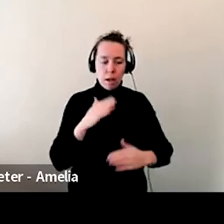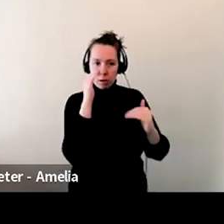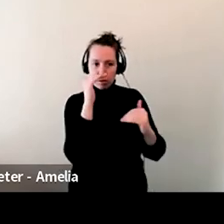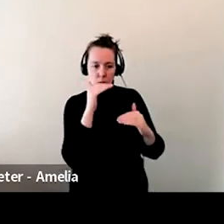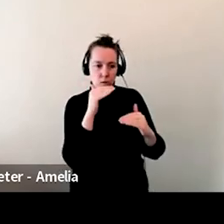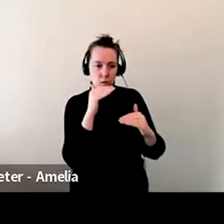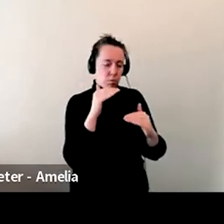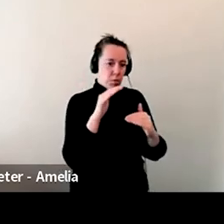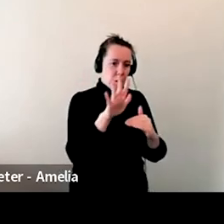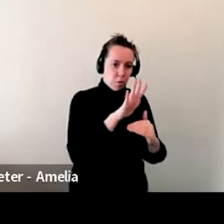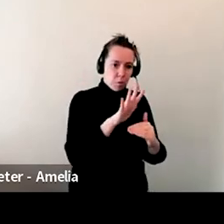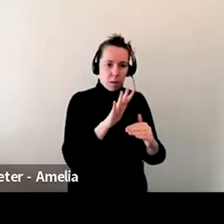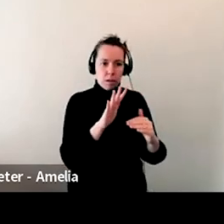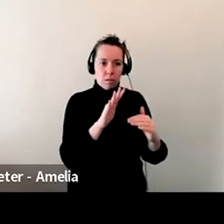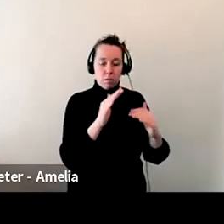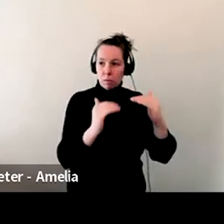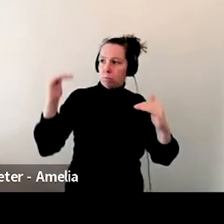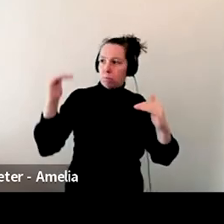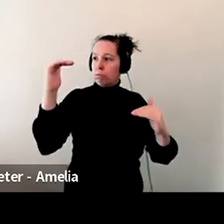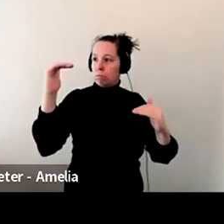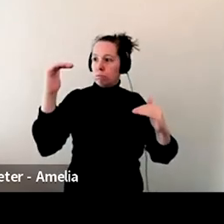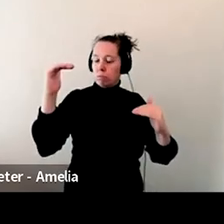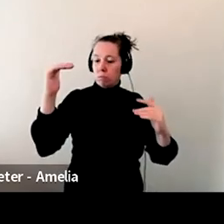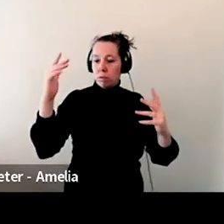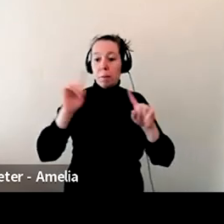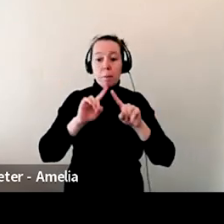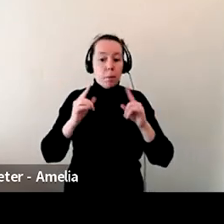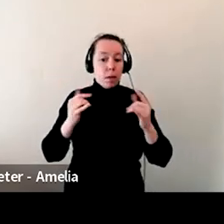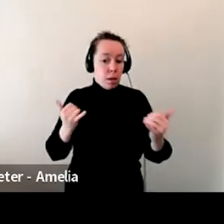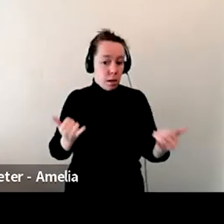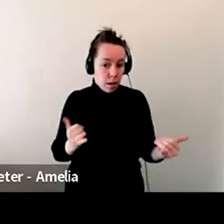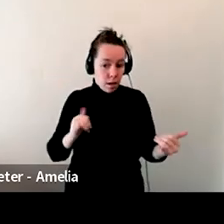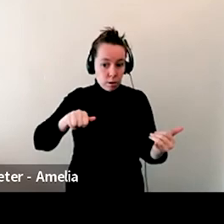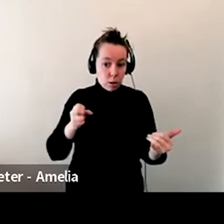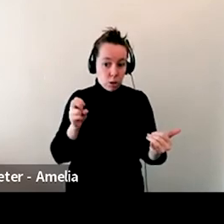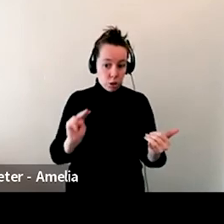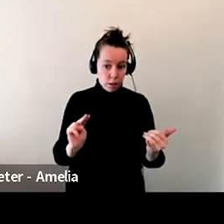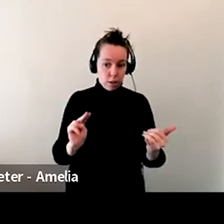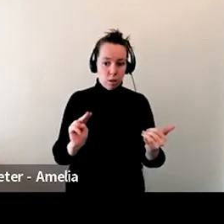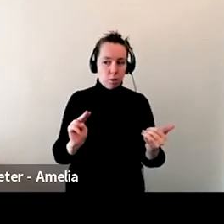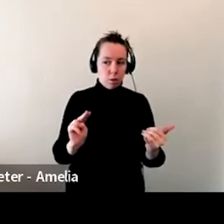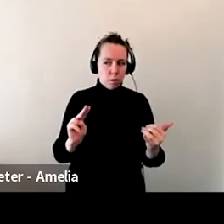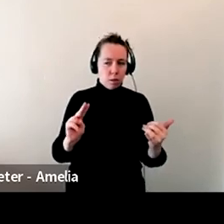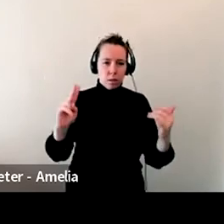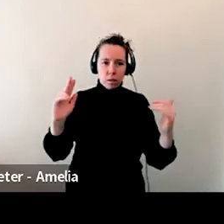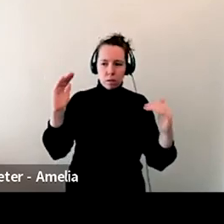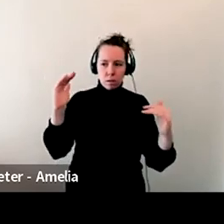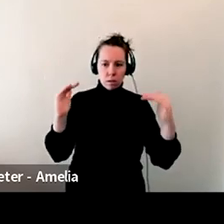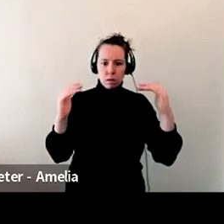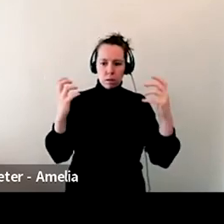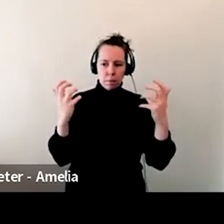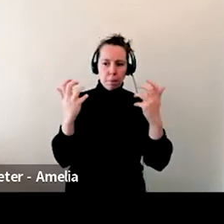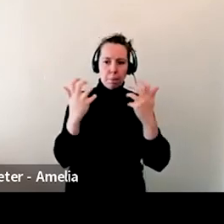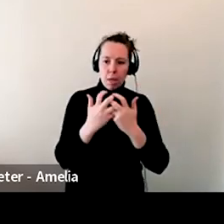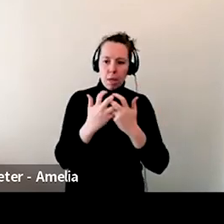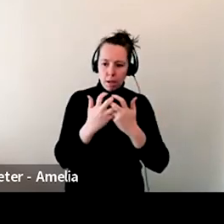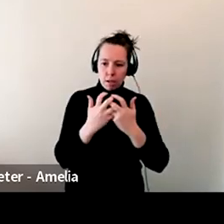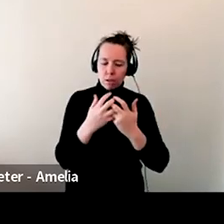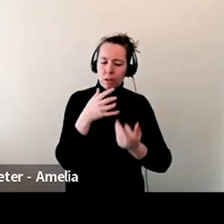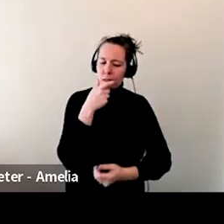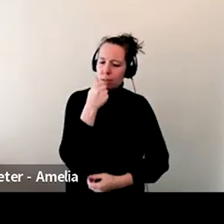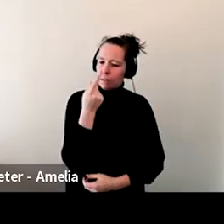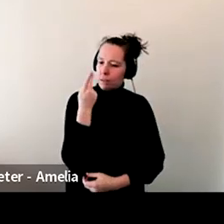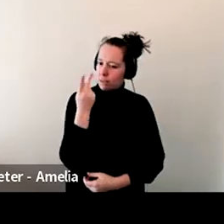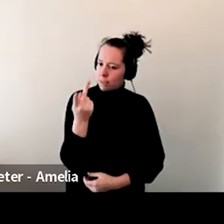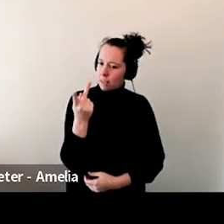for this month, we're coming in kind of pretty much as targeted. Um, so it's interesting to see the ebb and the flow of that piece.